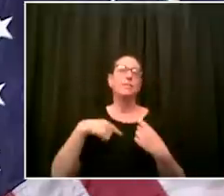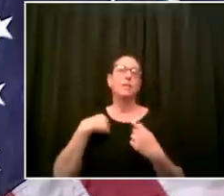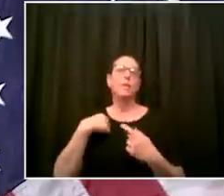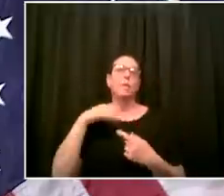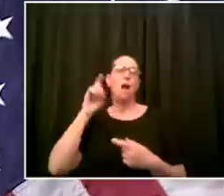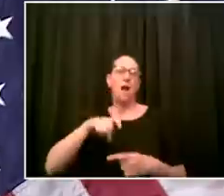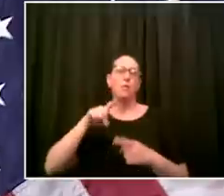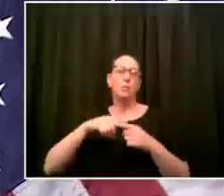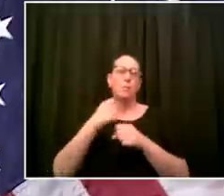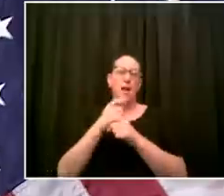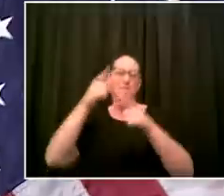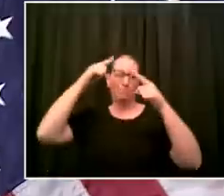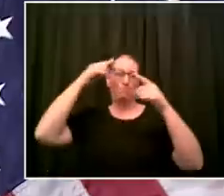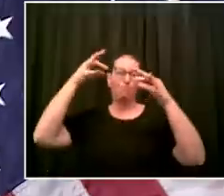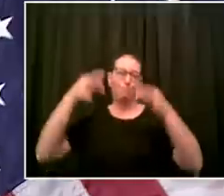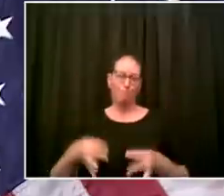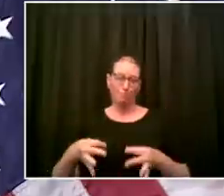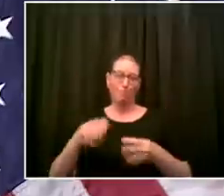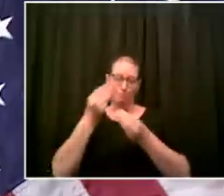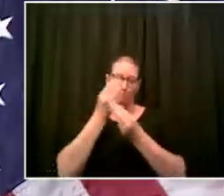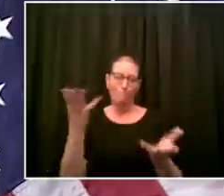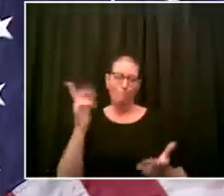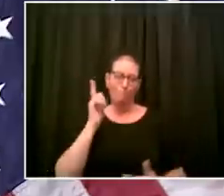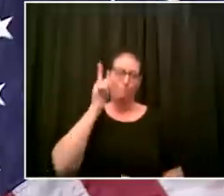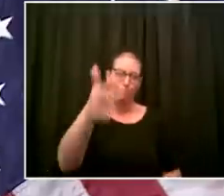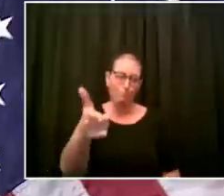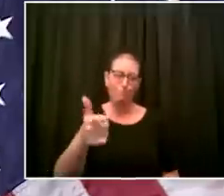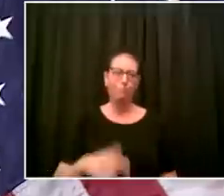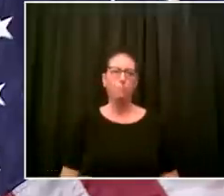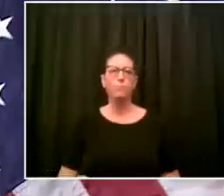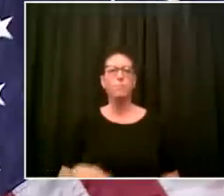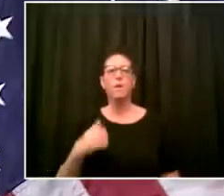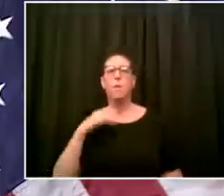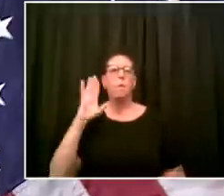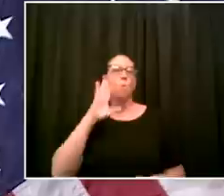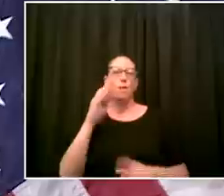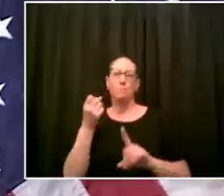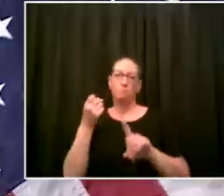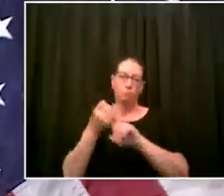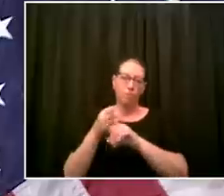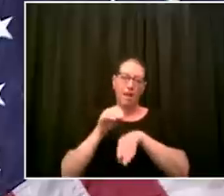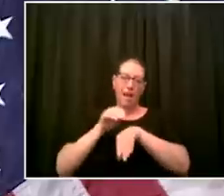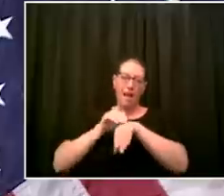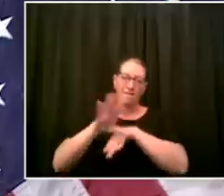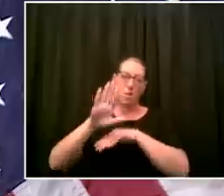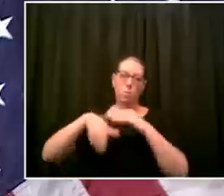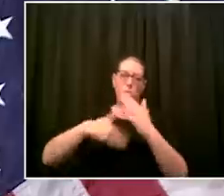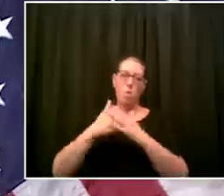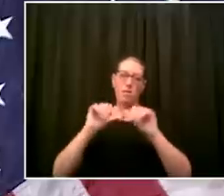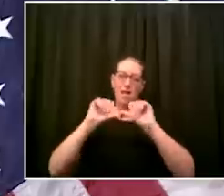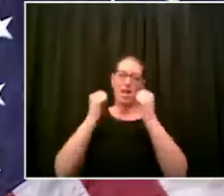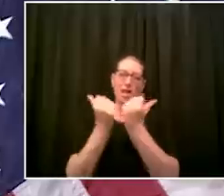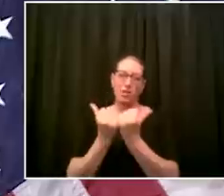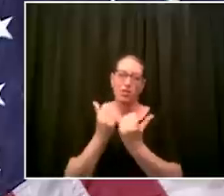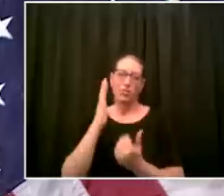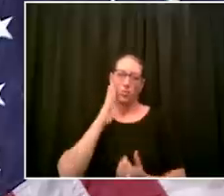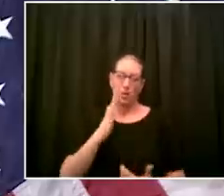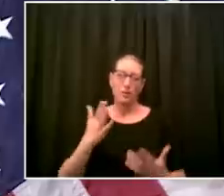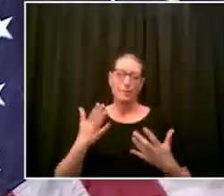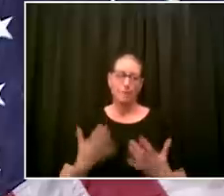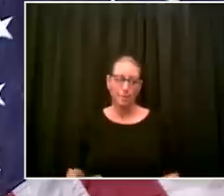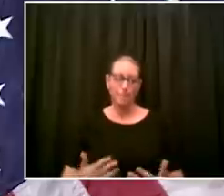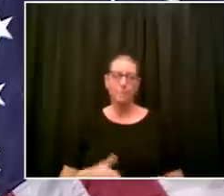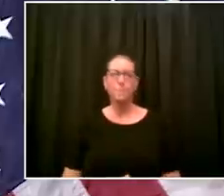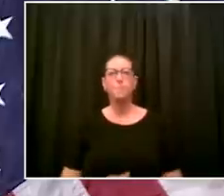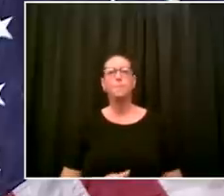will have to be made across the board affecting all agencies and all personnel in a variety of ways so we're not there yet